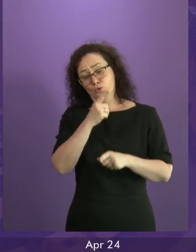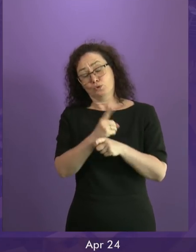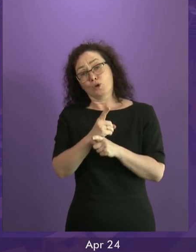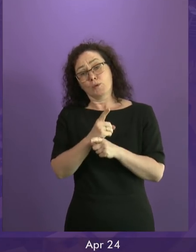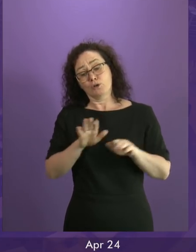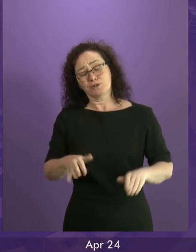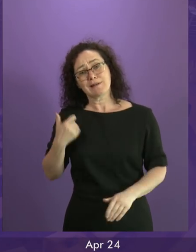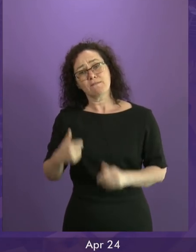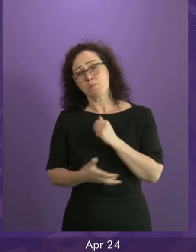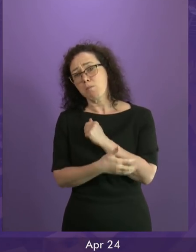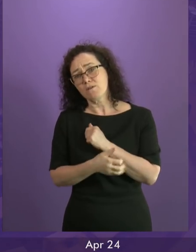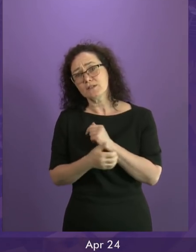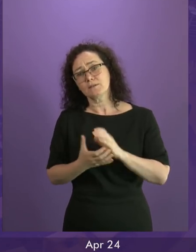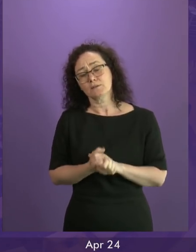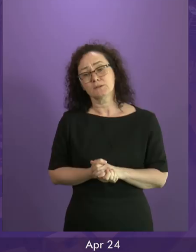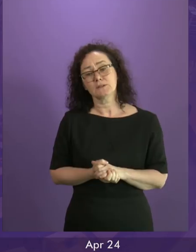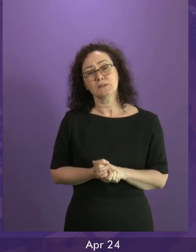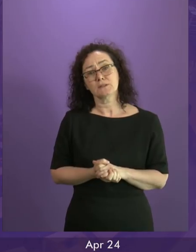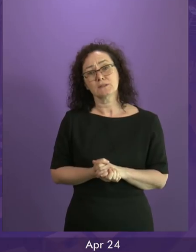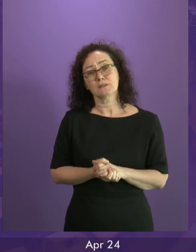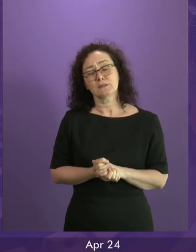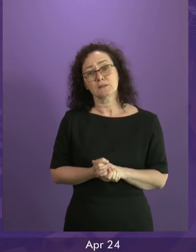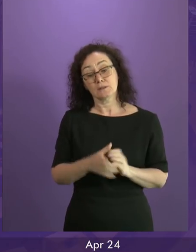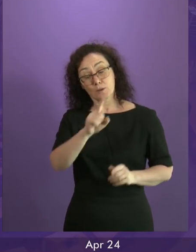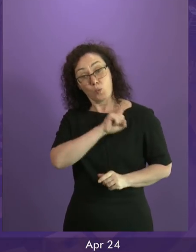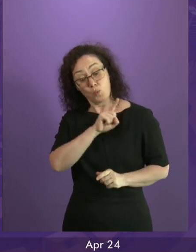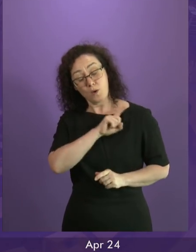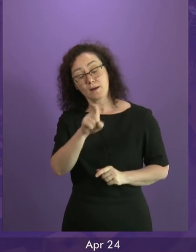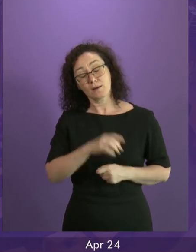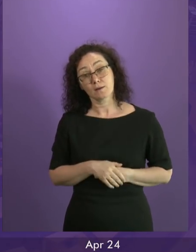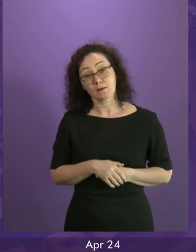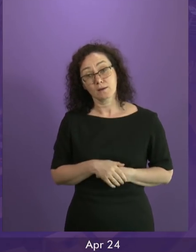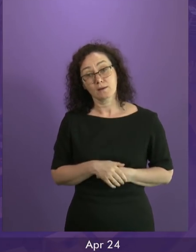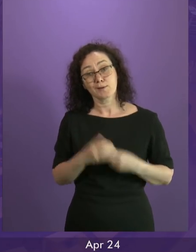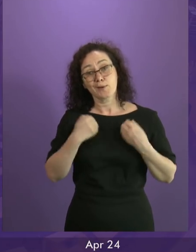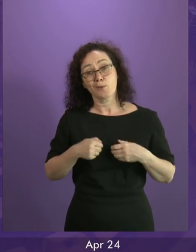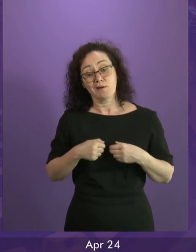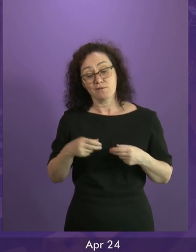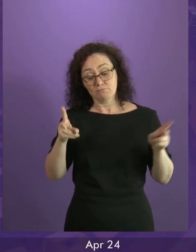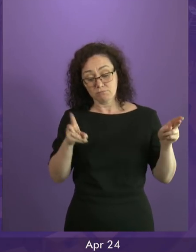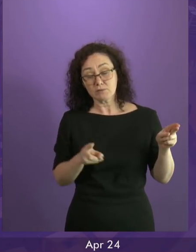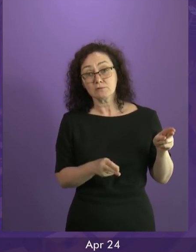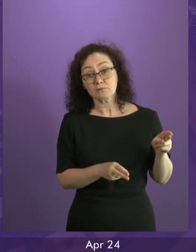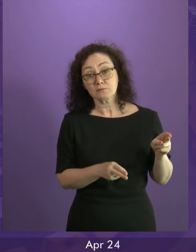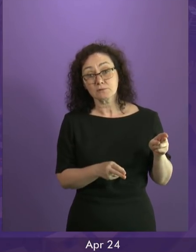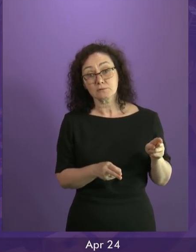poverty. There are increasing numbers of children living in poverty because of the welfare cuts being imposed by a Tory government that Scotland didn't